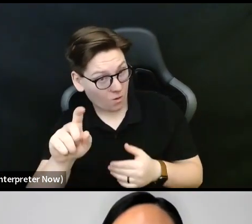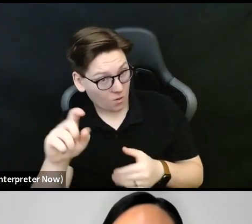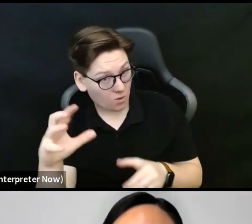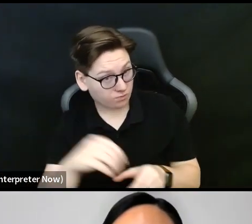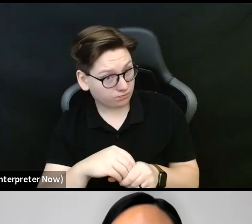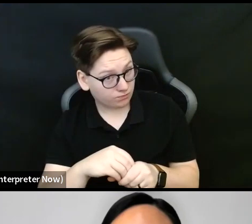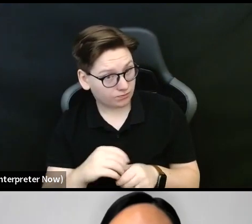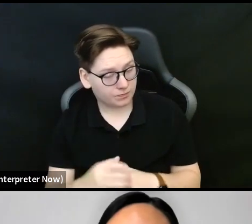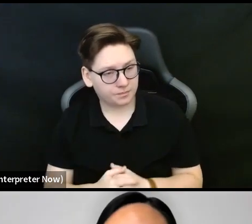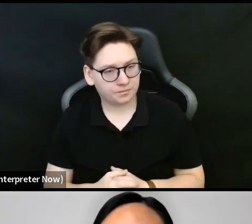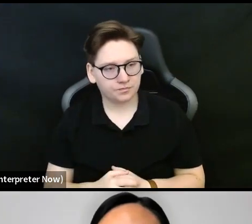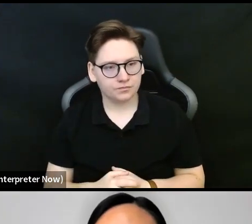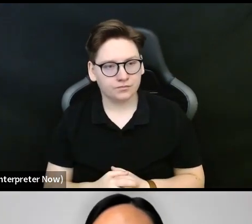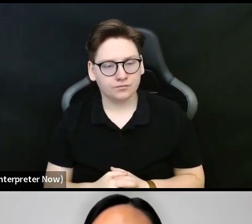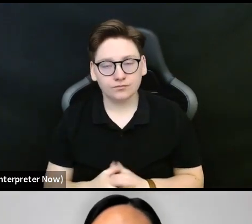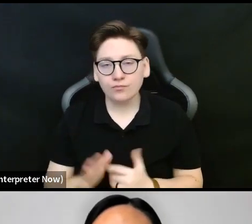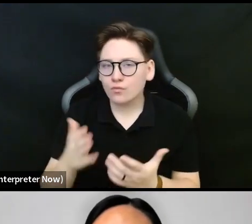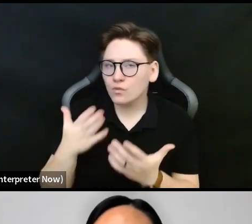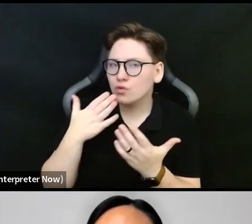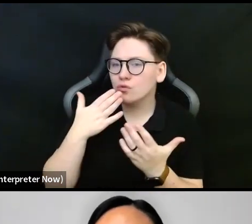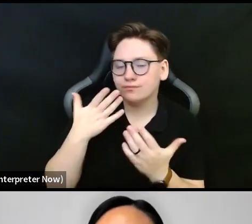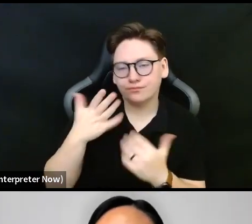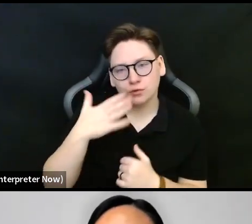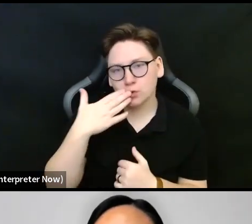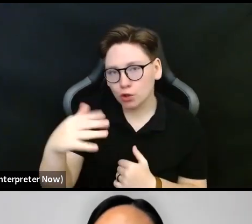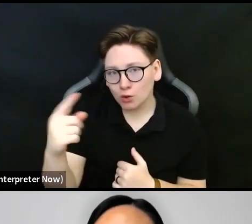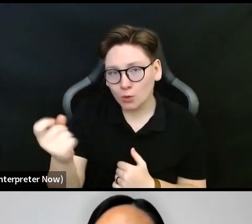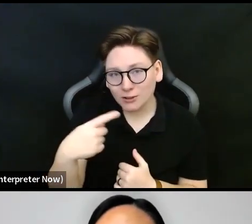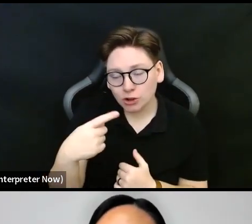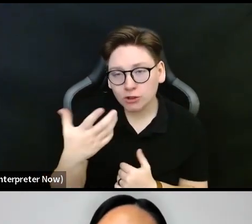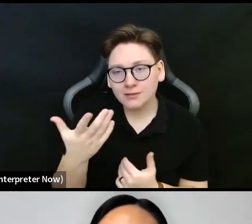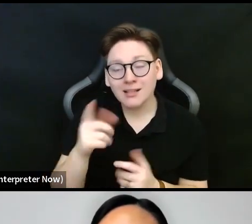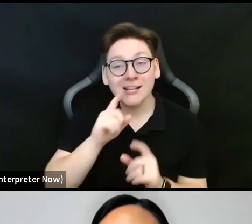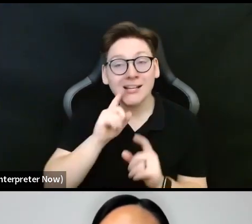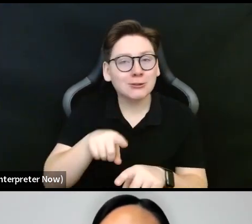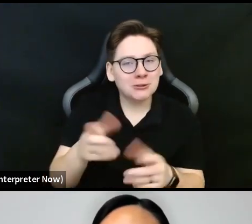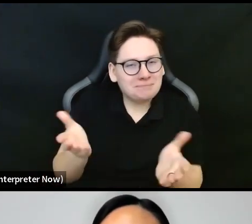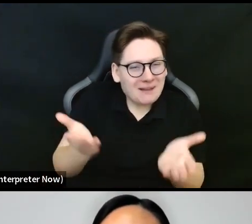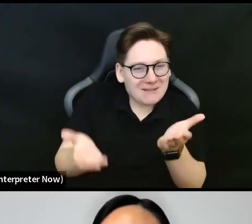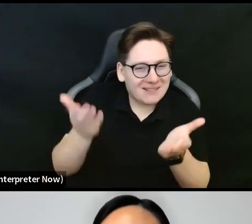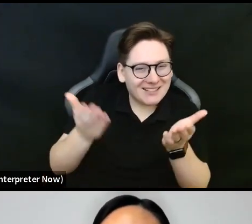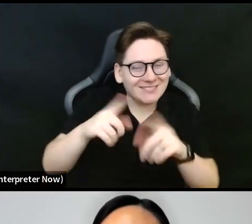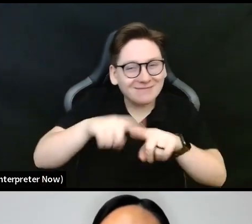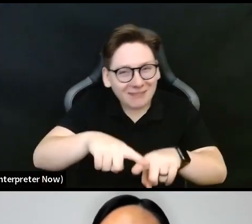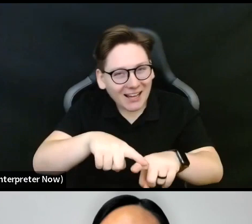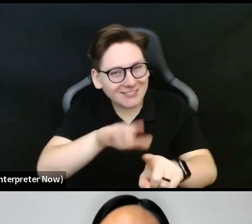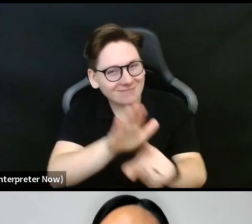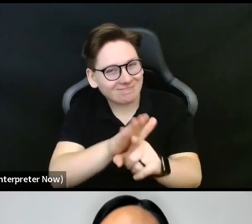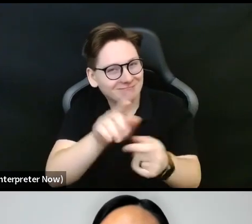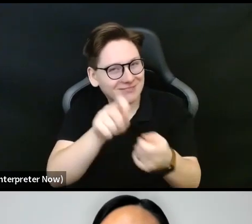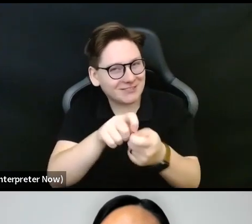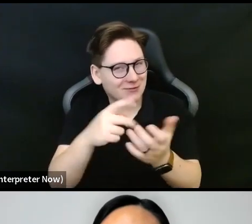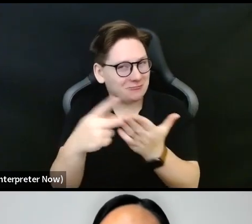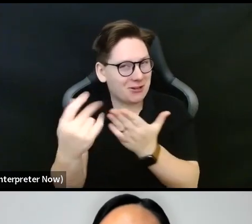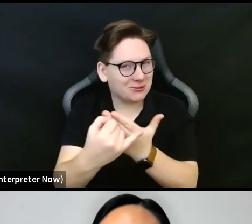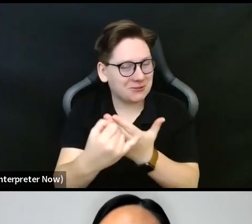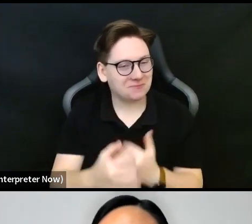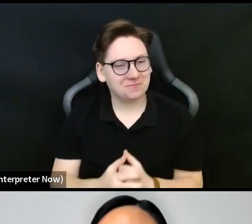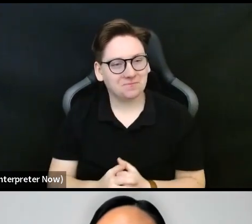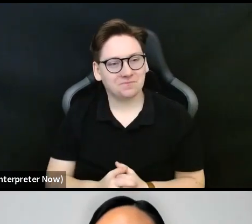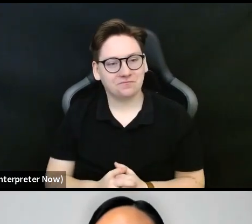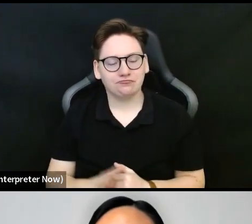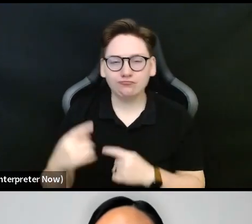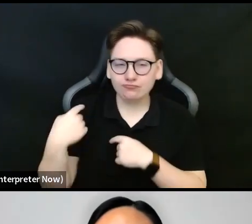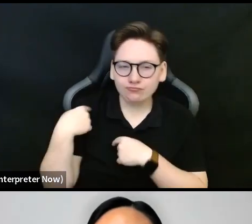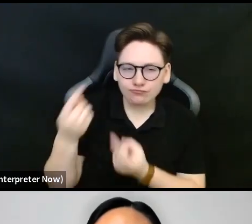Yeah, great question. The answer is potentially. It sort of depends on the project. We've just been really encouraging folks